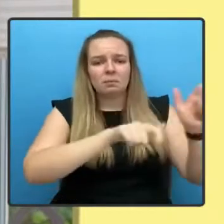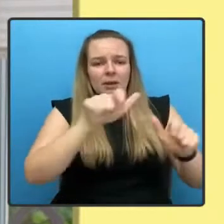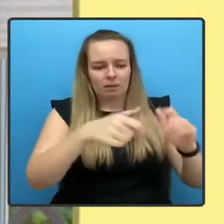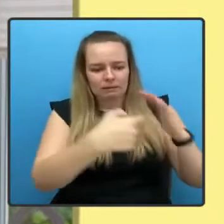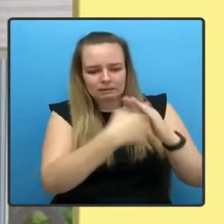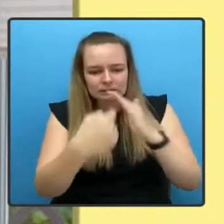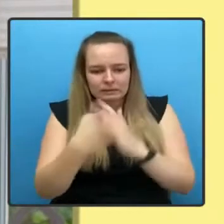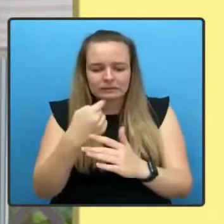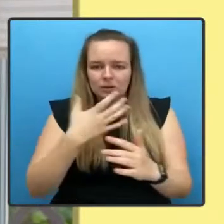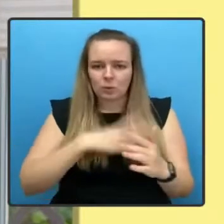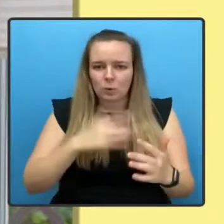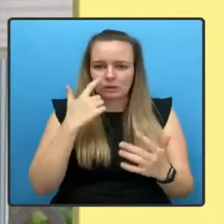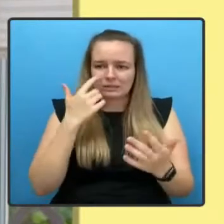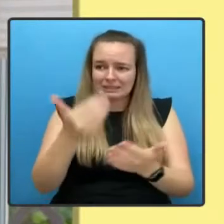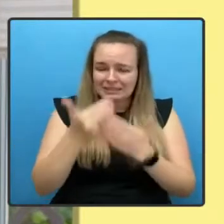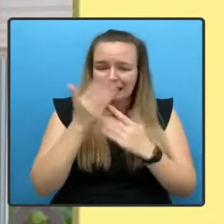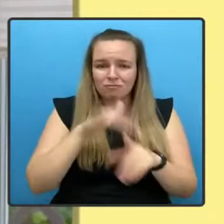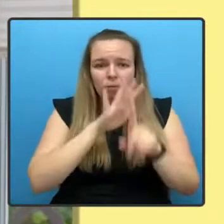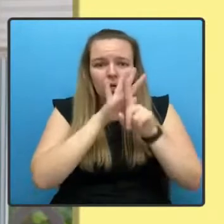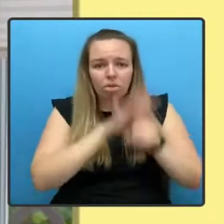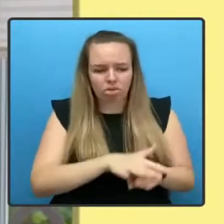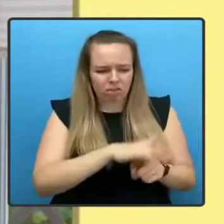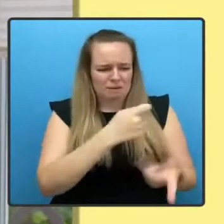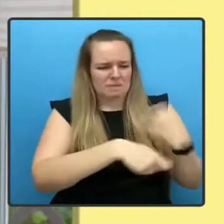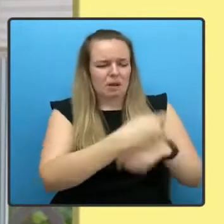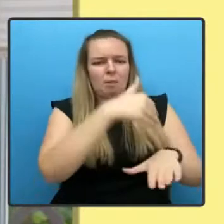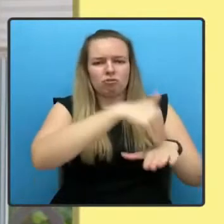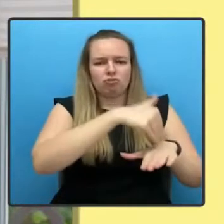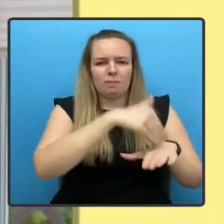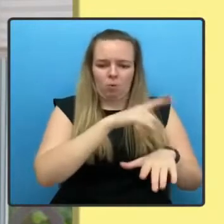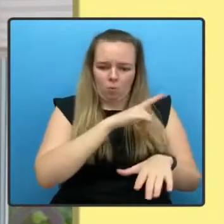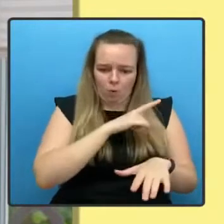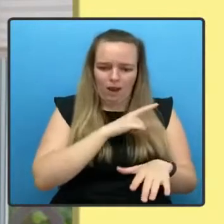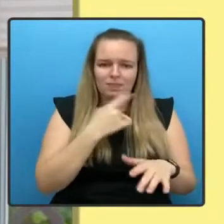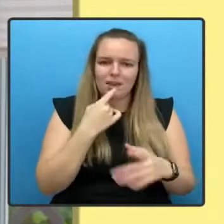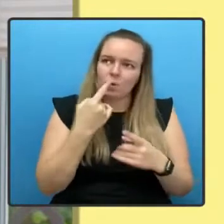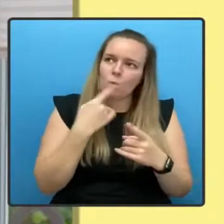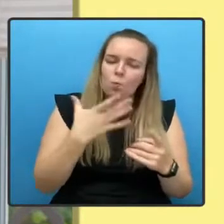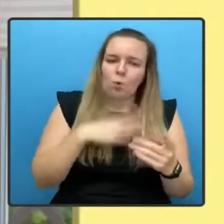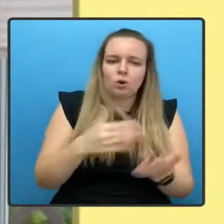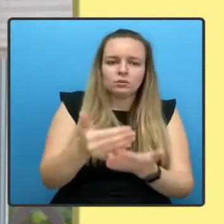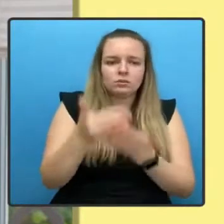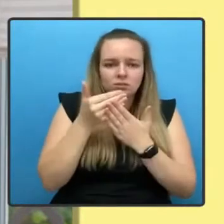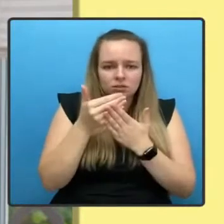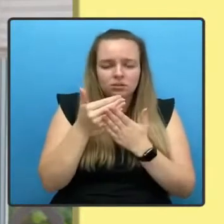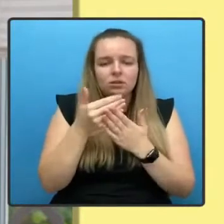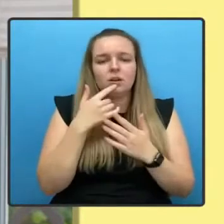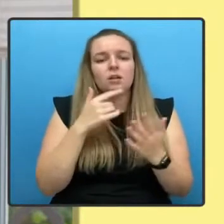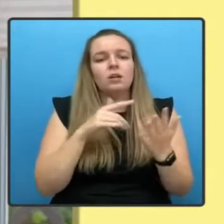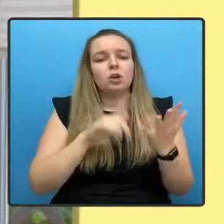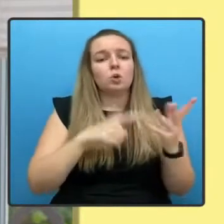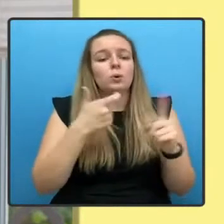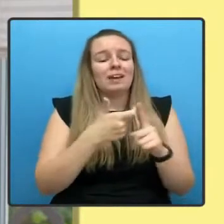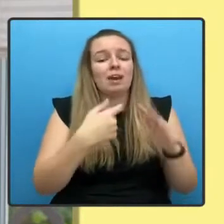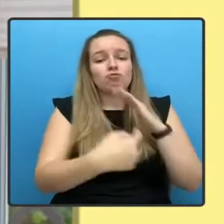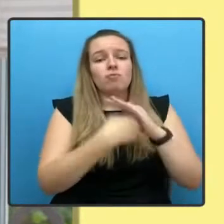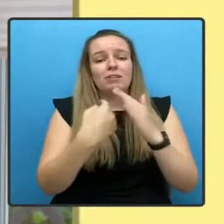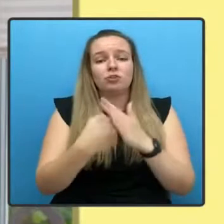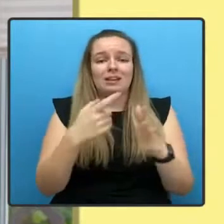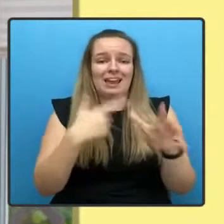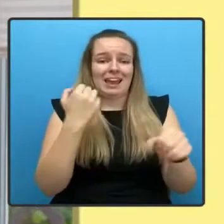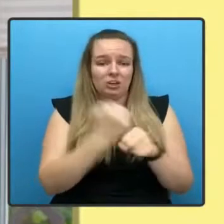simply for claiming asylum. The UN refugee agency says that the bill would violate the